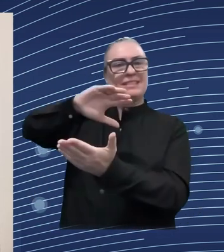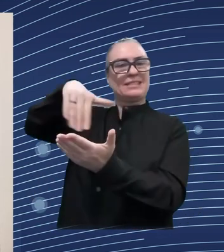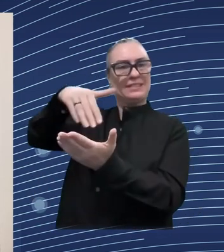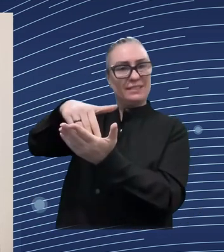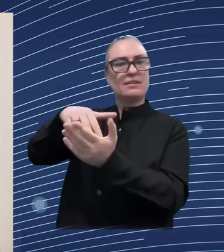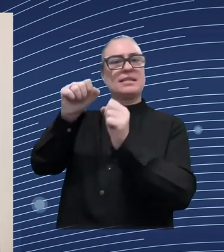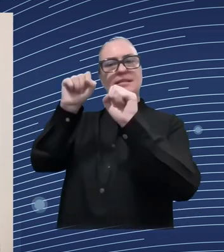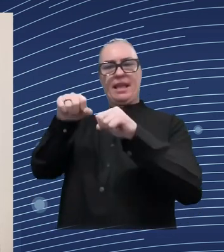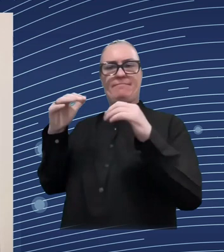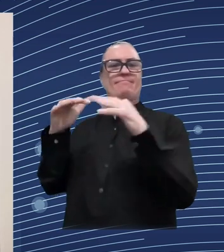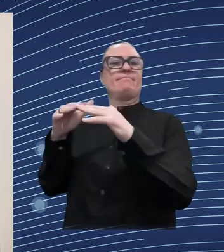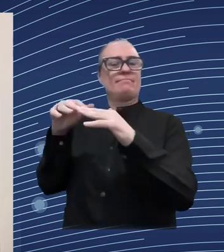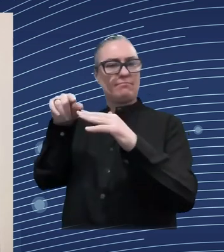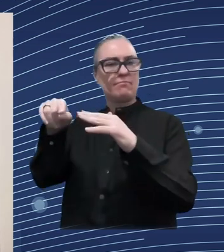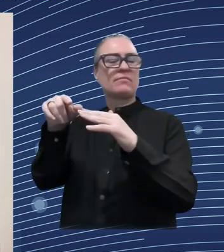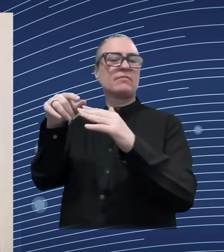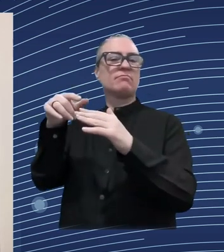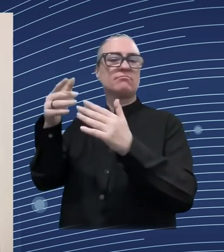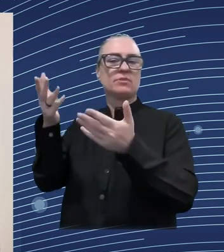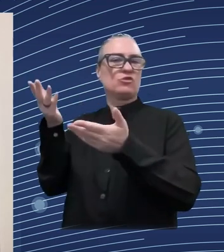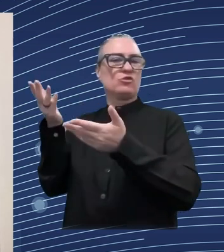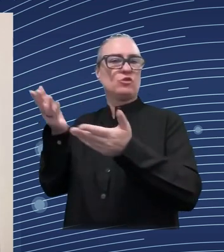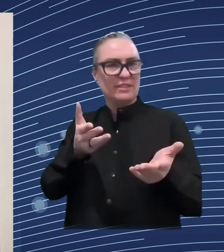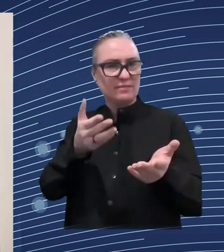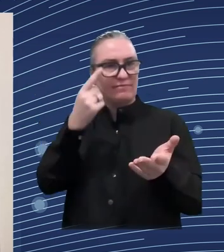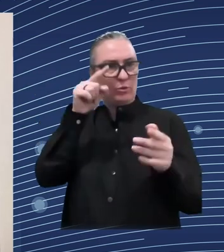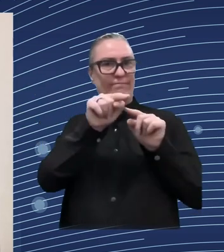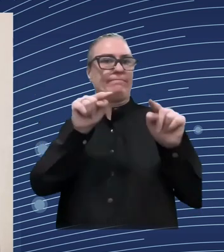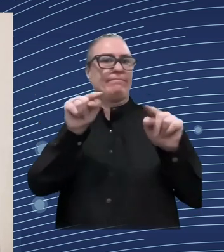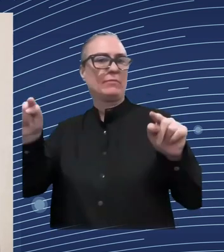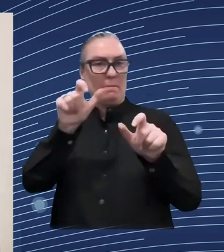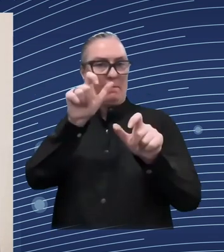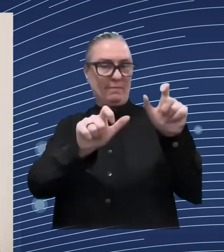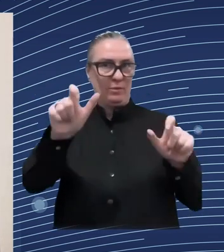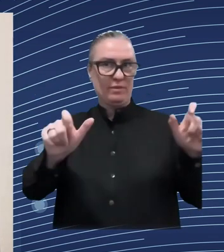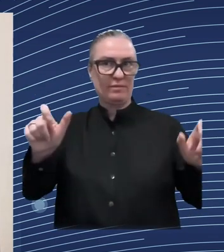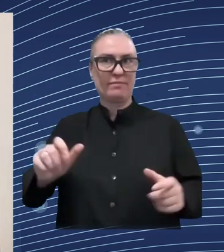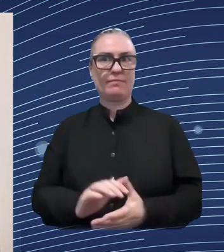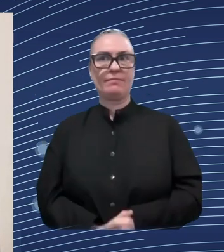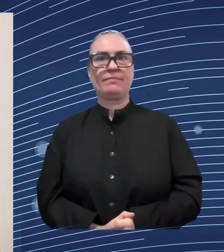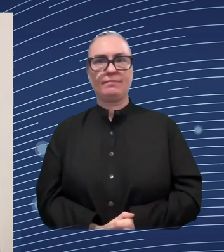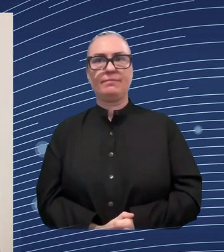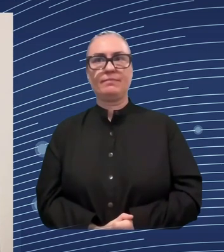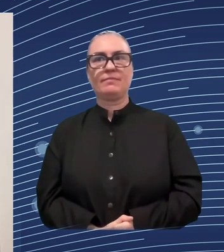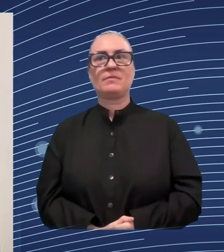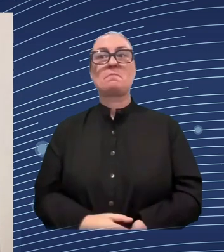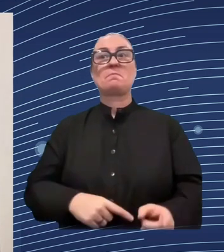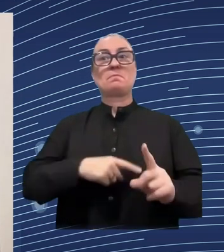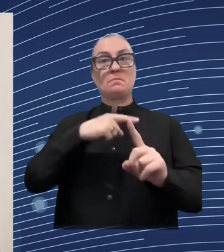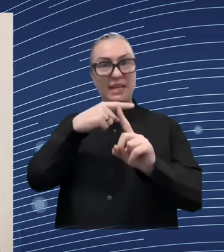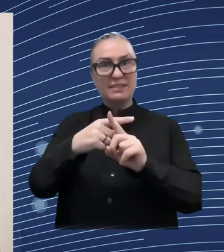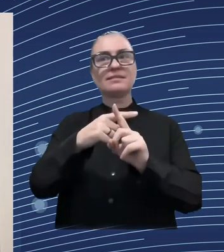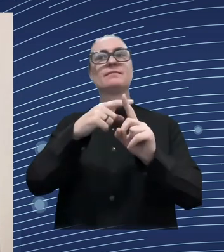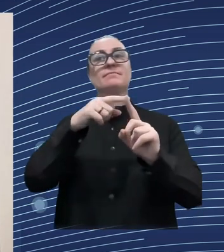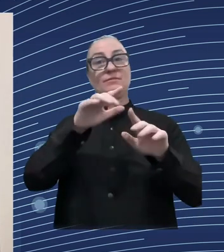up in inclusive and protective communities in family-based settings these reform priorities are also currently being reflected in the